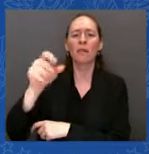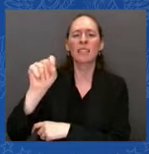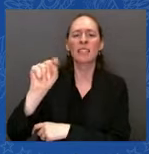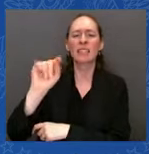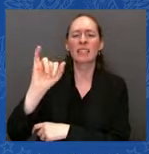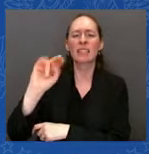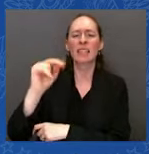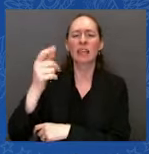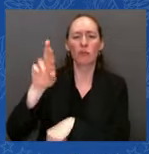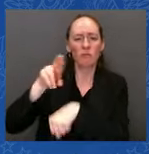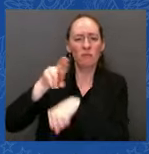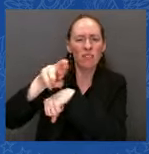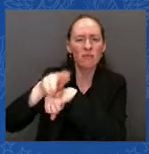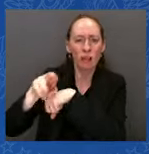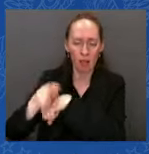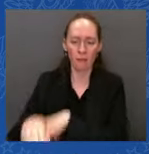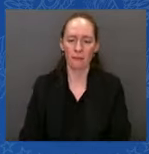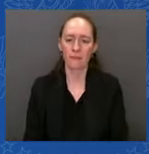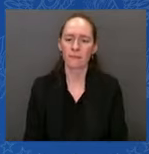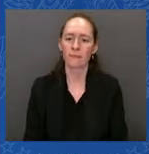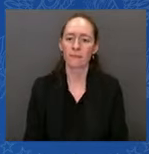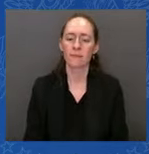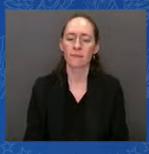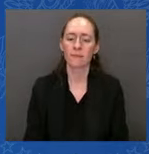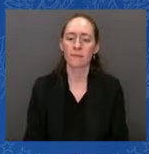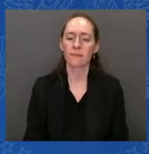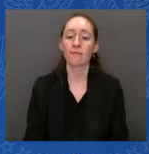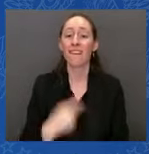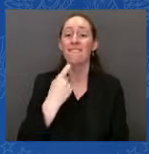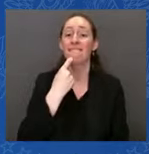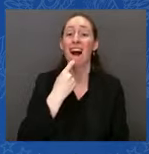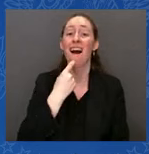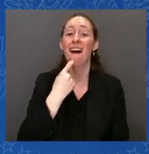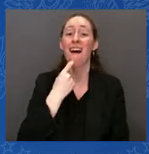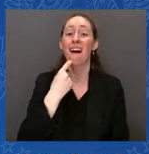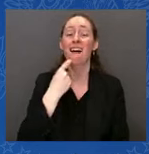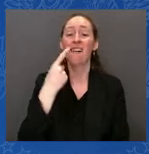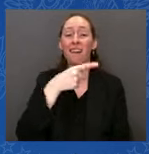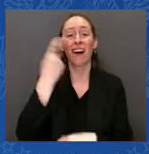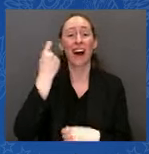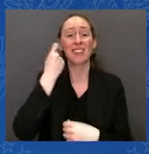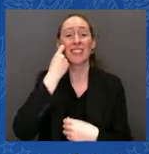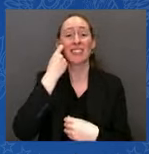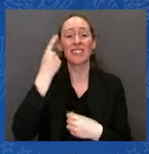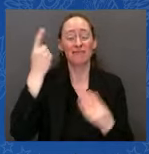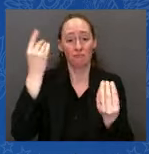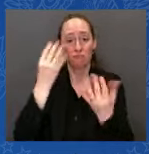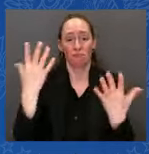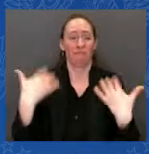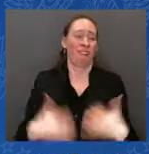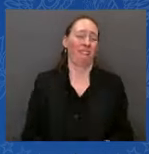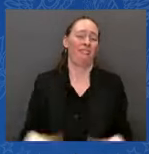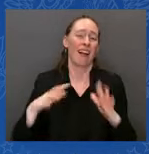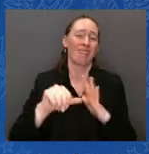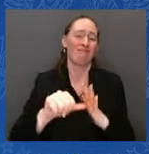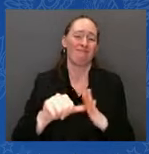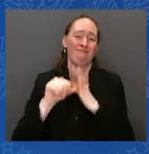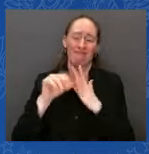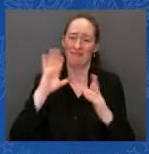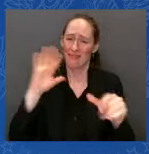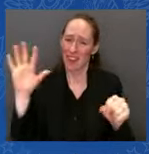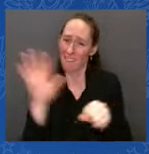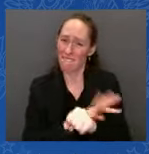announced its largest package of security assistance to date. You may remember, I was asked a while ago what I think was going to happen.